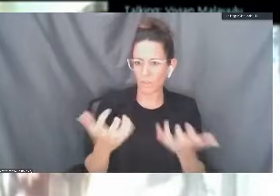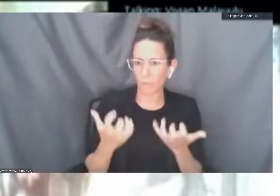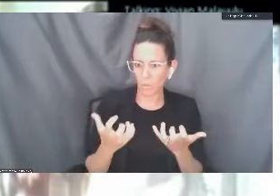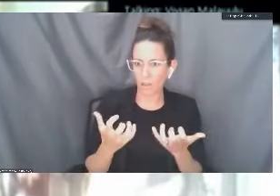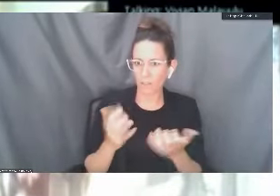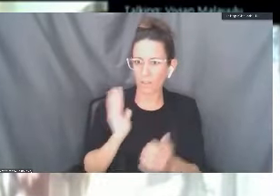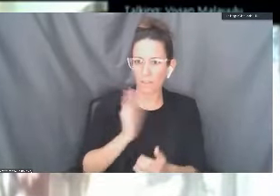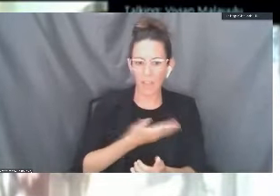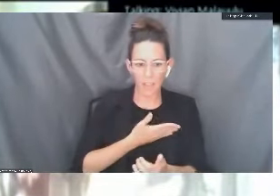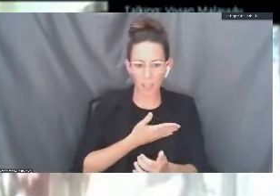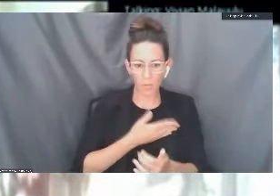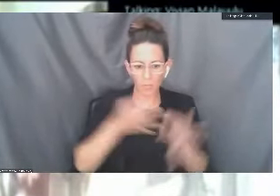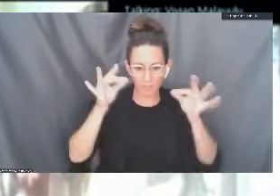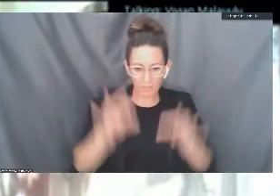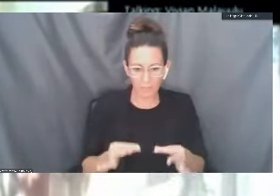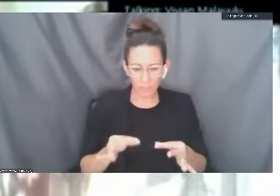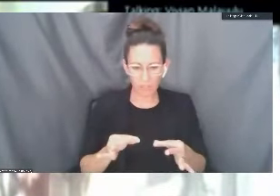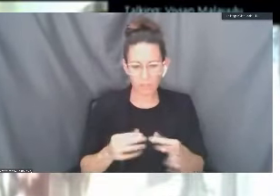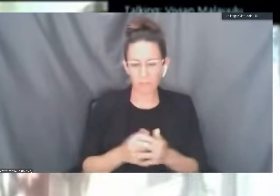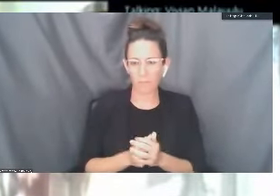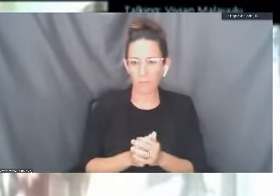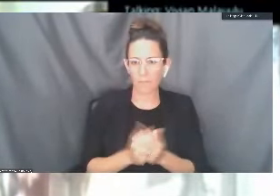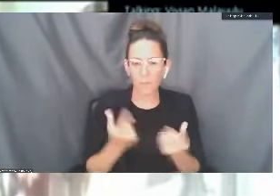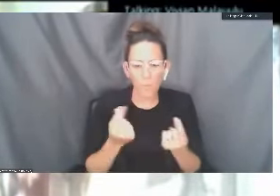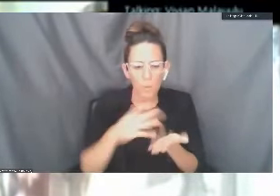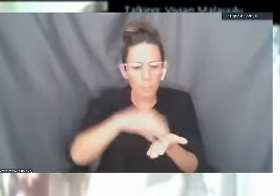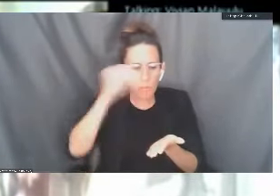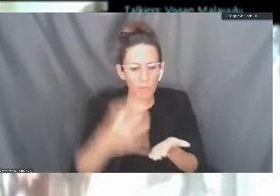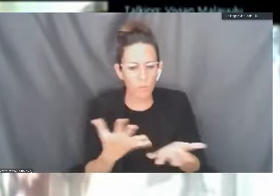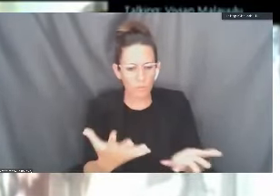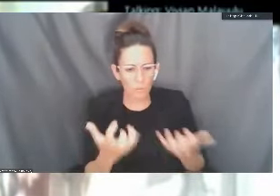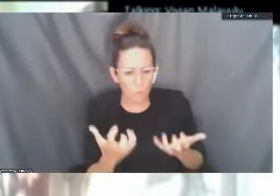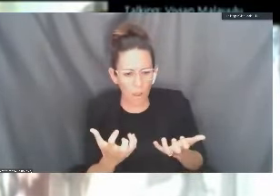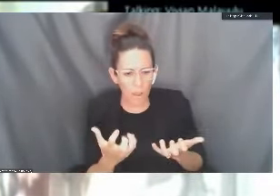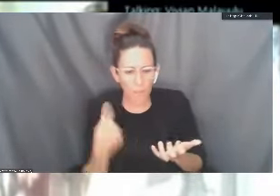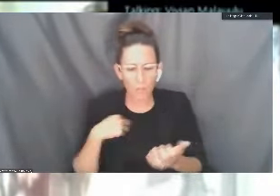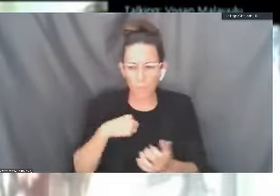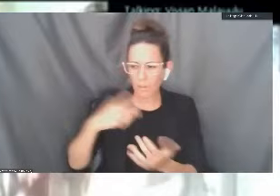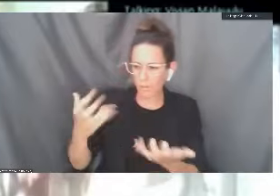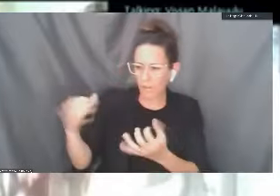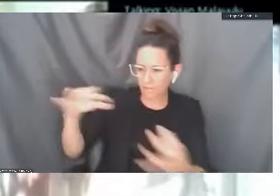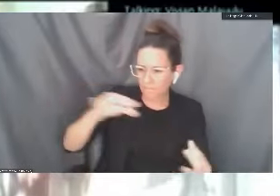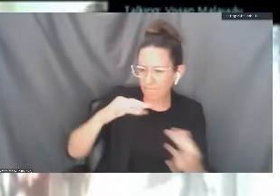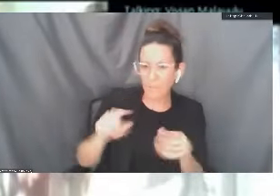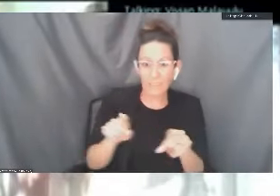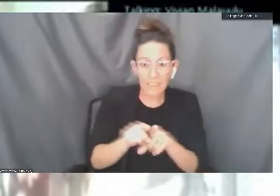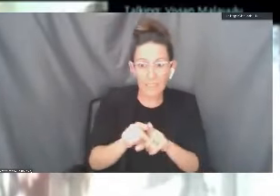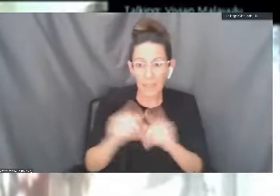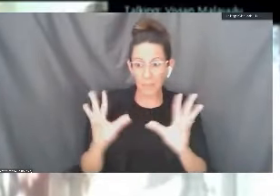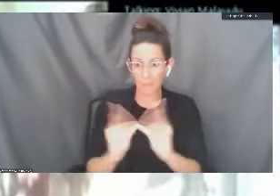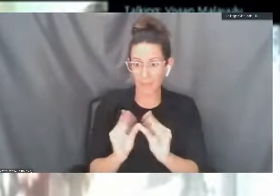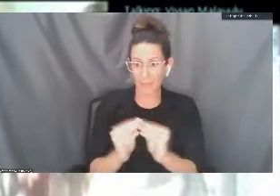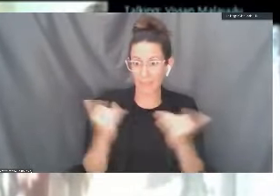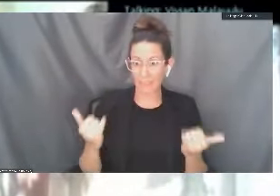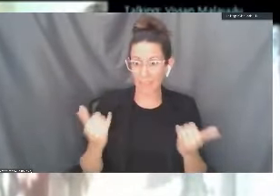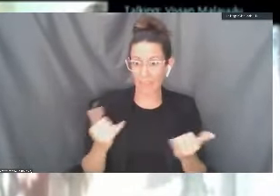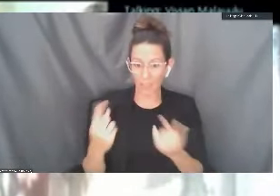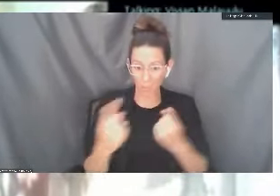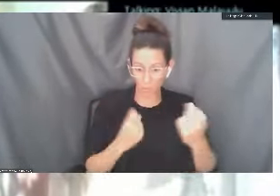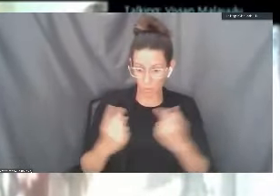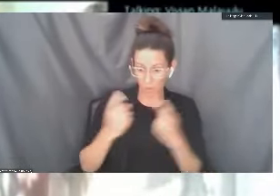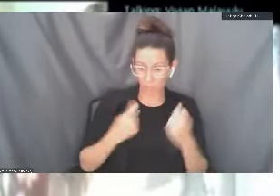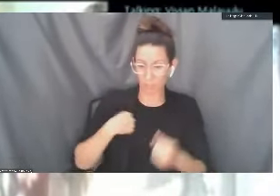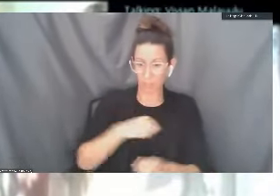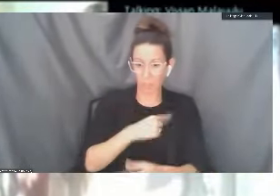our decisions student-centered. What would students like? We've taken input. And just like this town hall today, all the questions that we received,